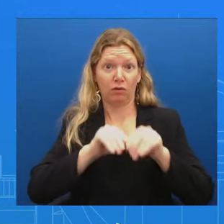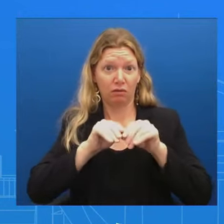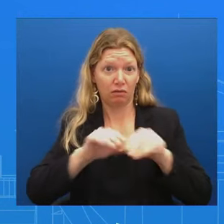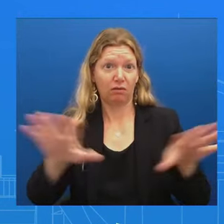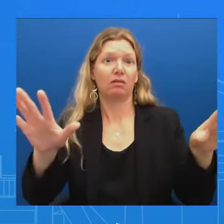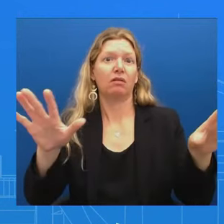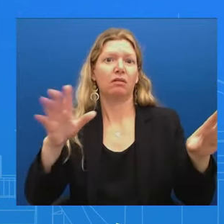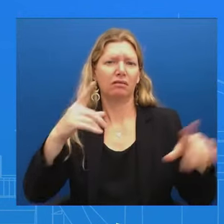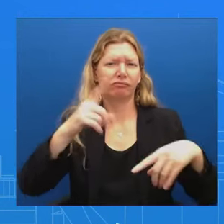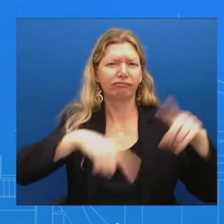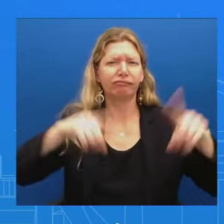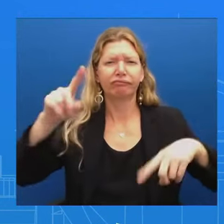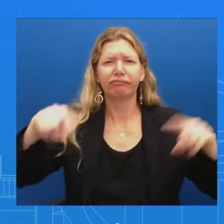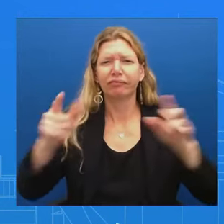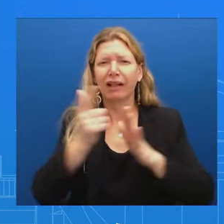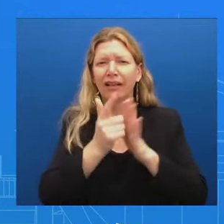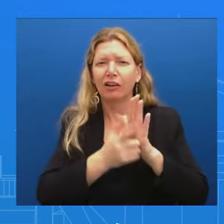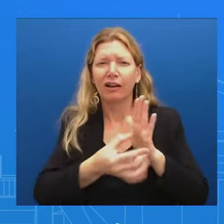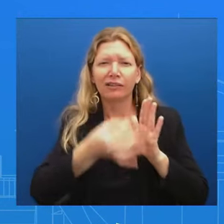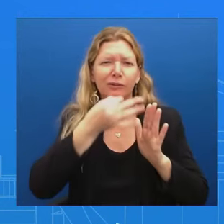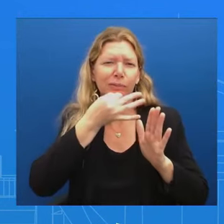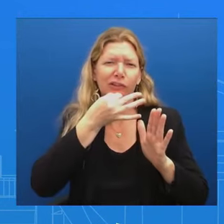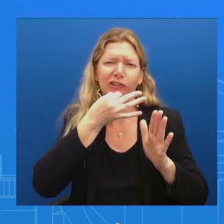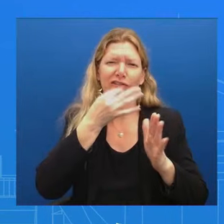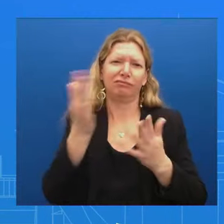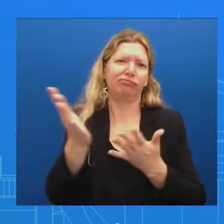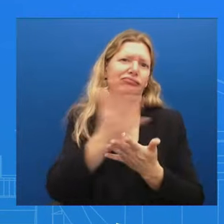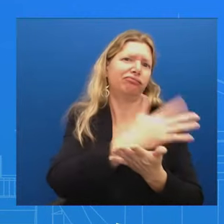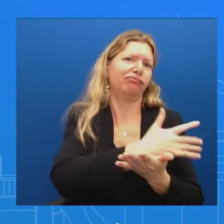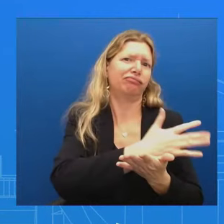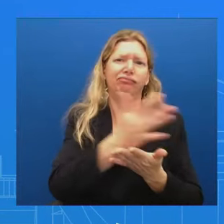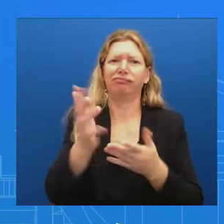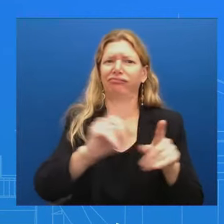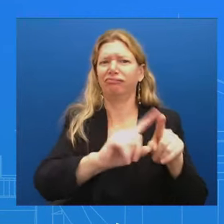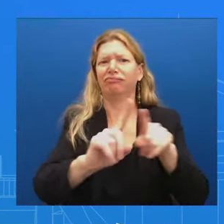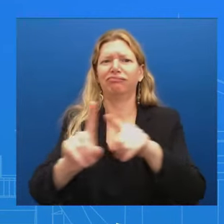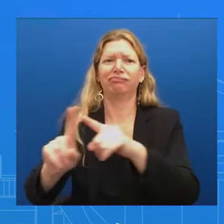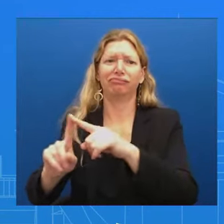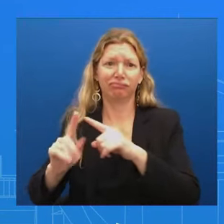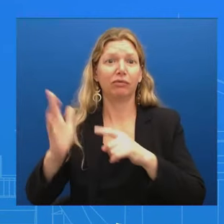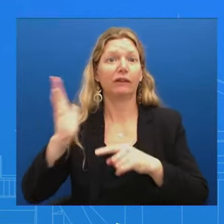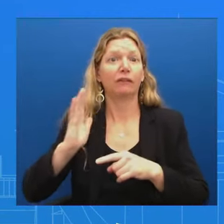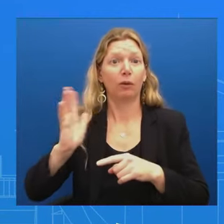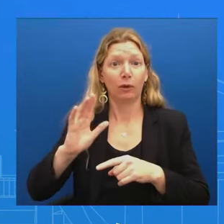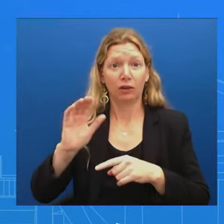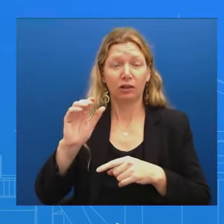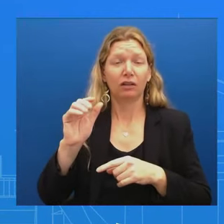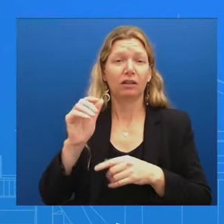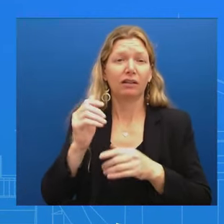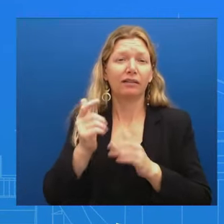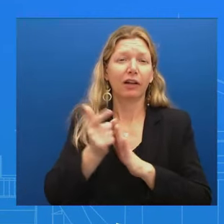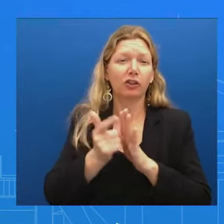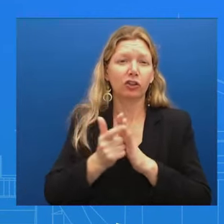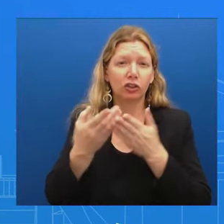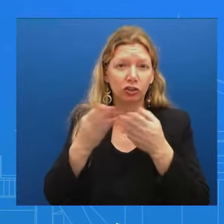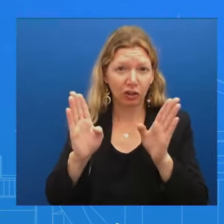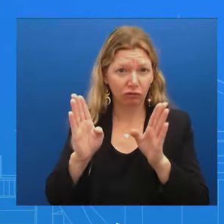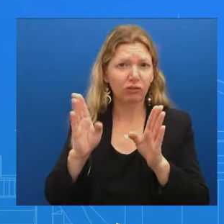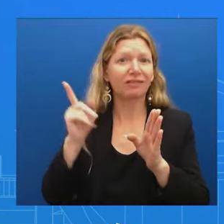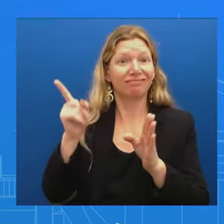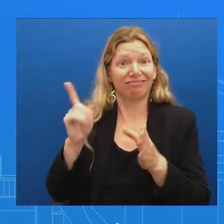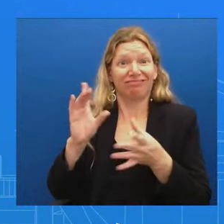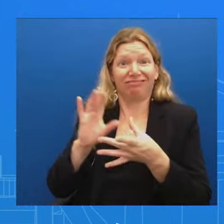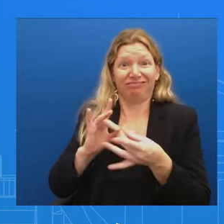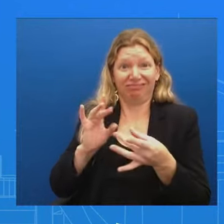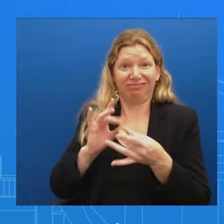A Former Attorney General And he says And they have come out to say That The stuff in this report That is capturing All of your